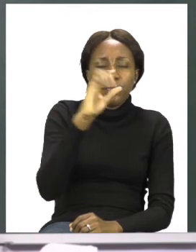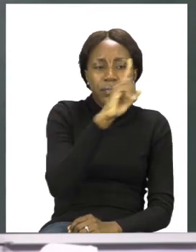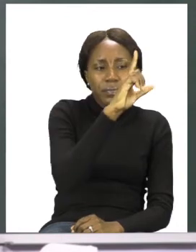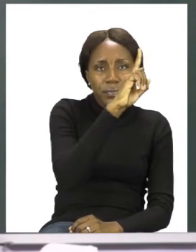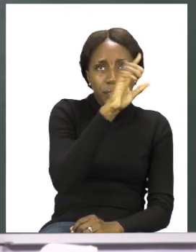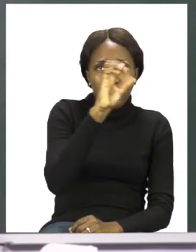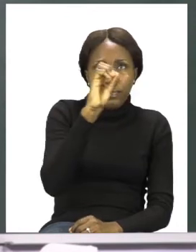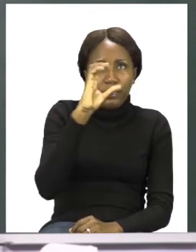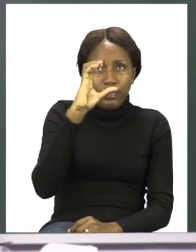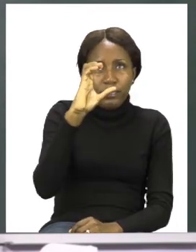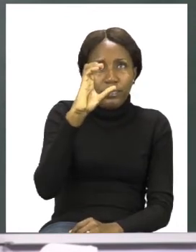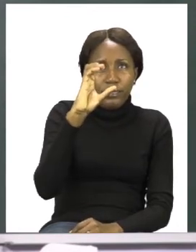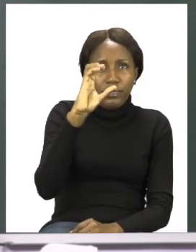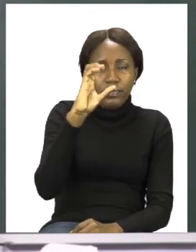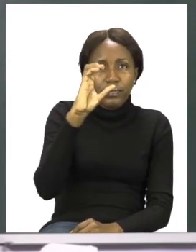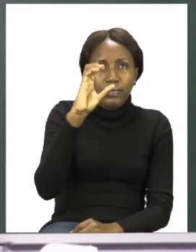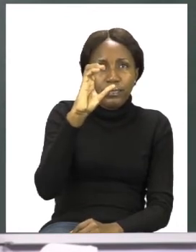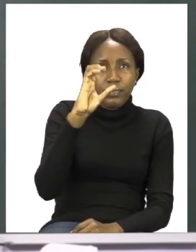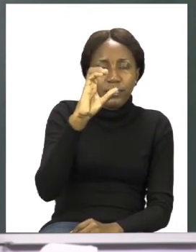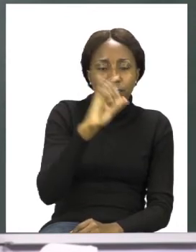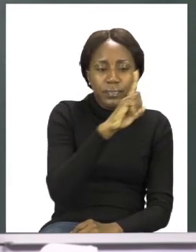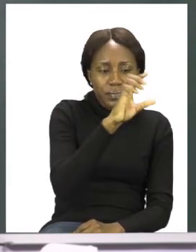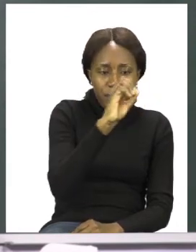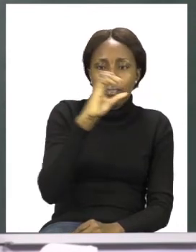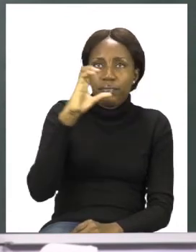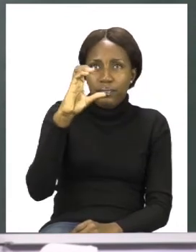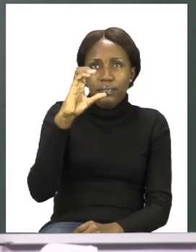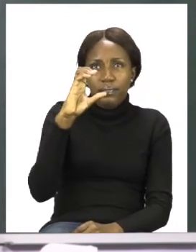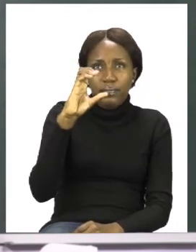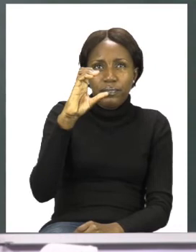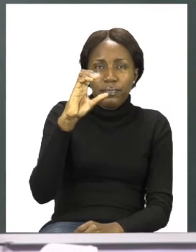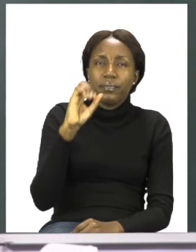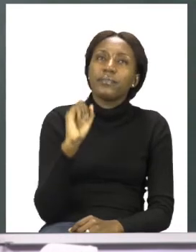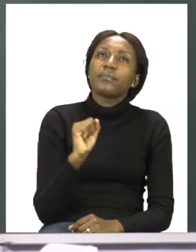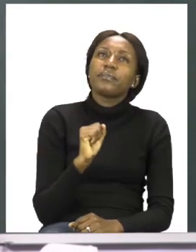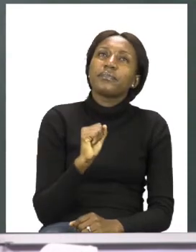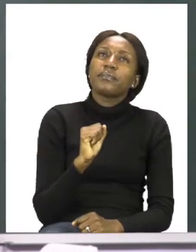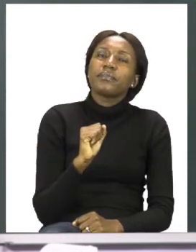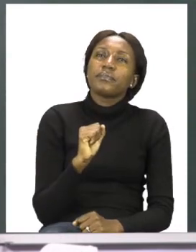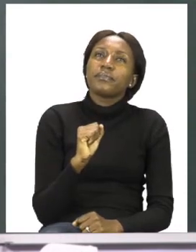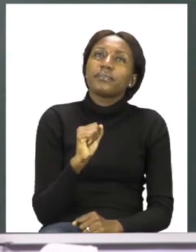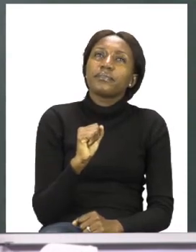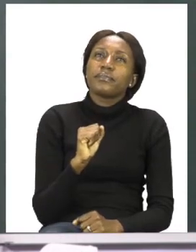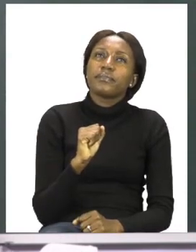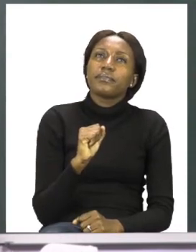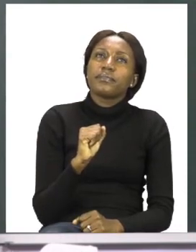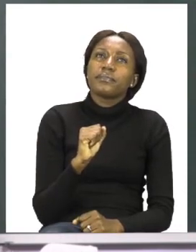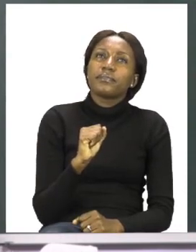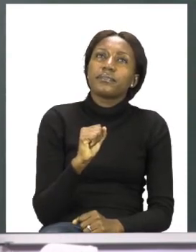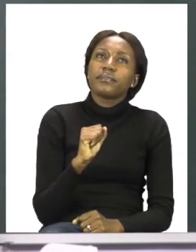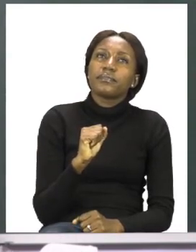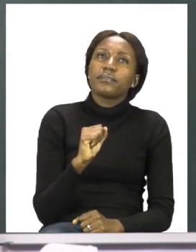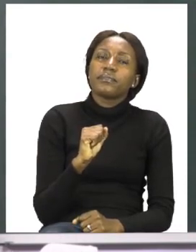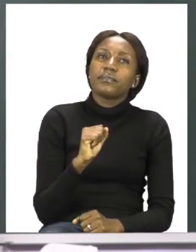cent coin. It has a ten and a K for the word cent. If you take